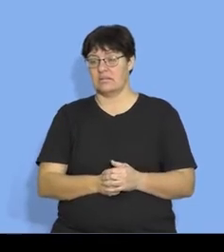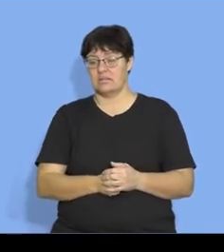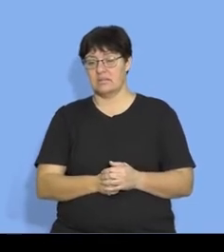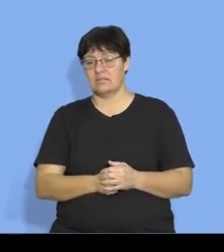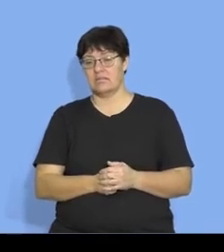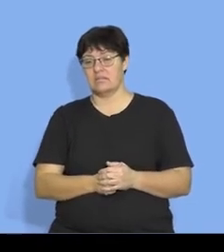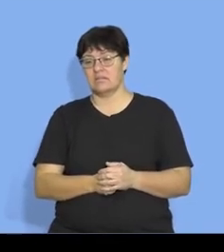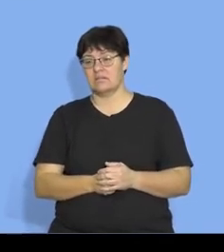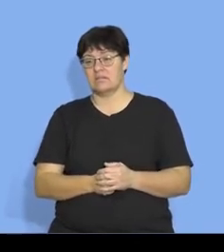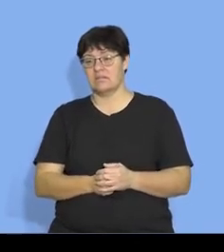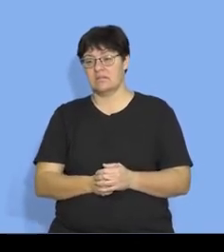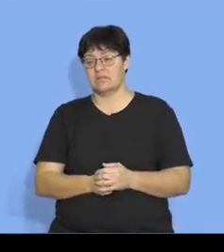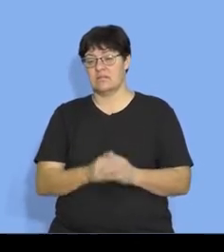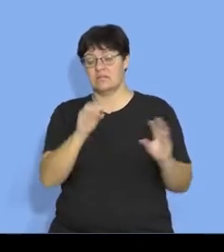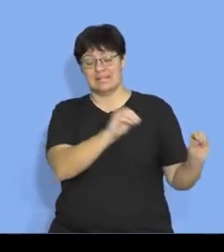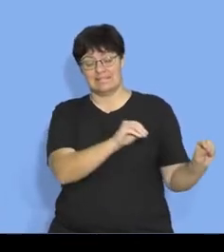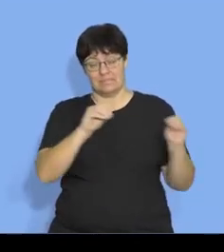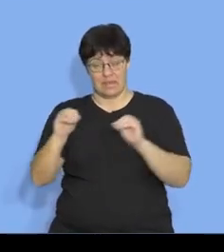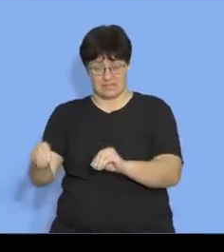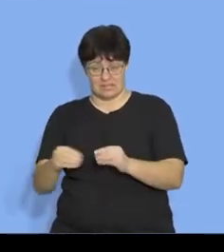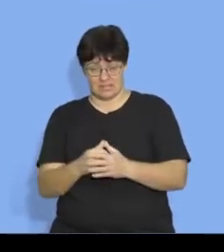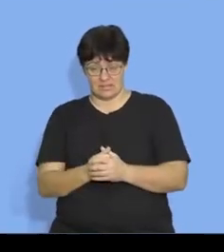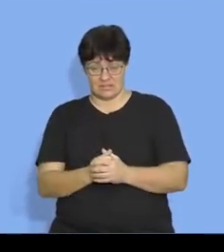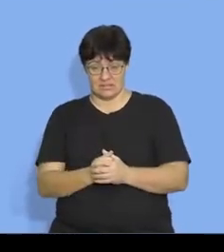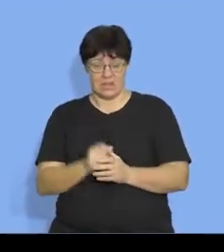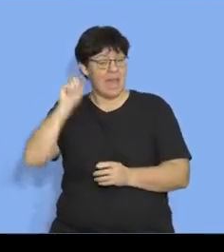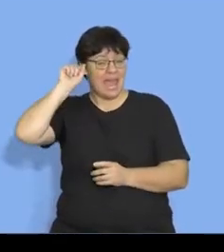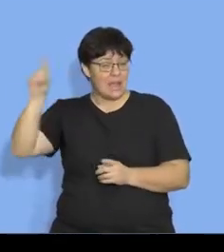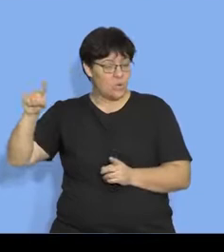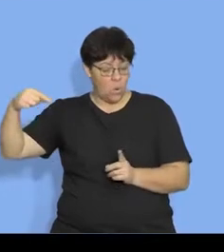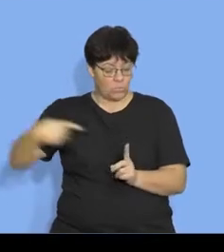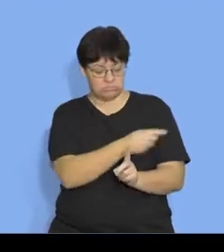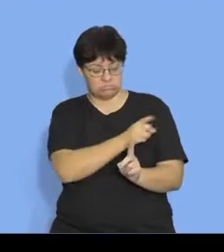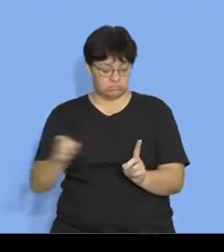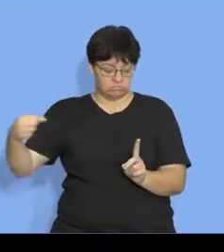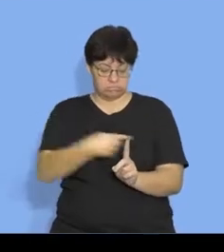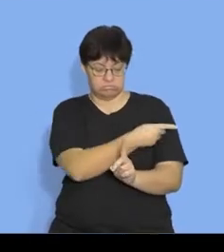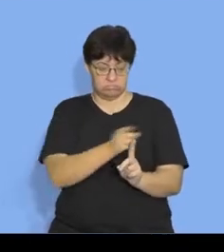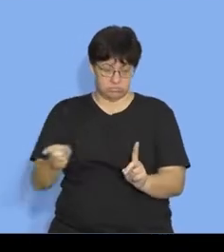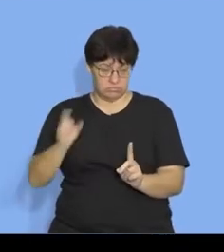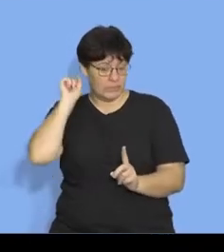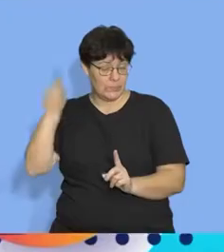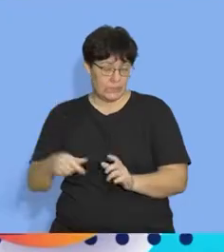it again displacement ignores all the twists and turns okay